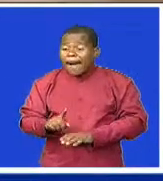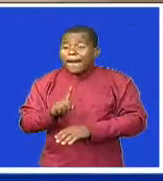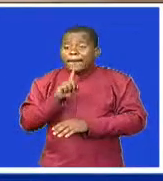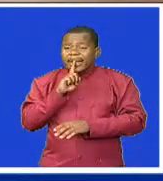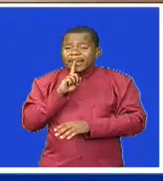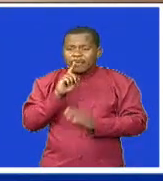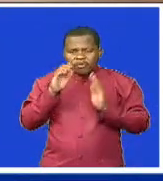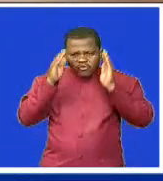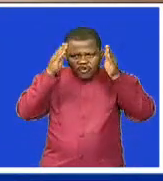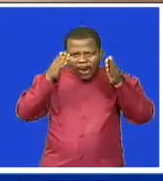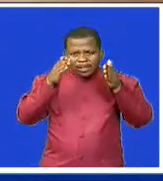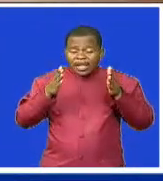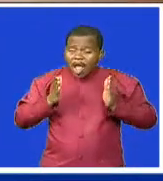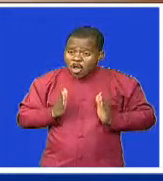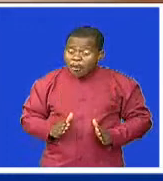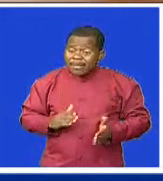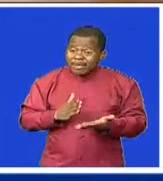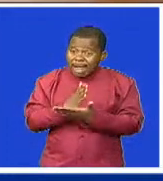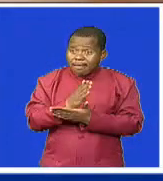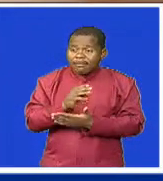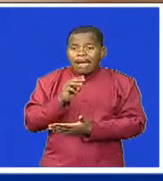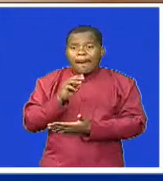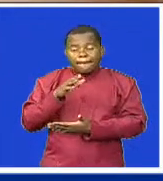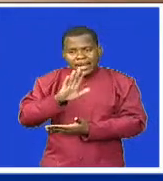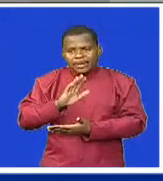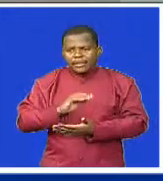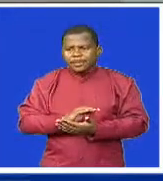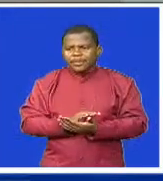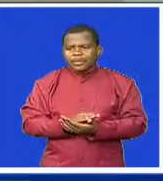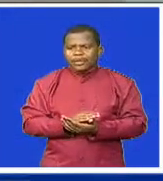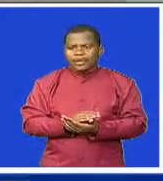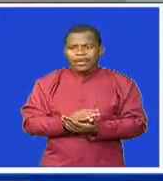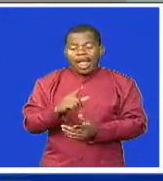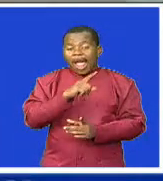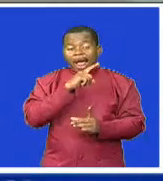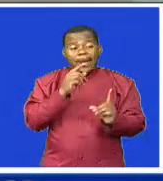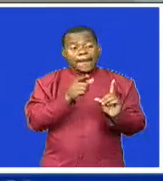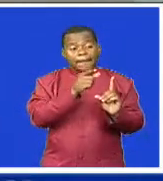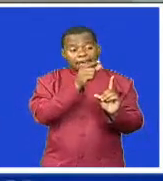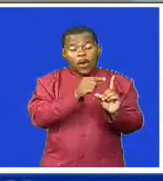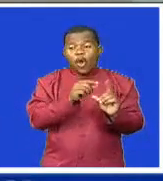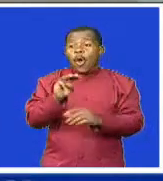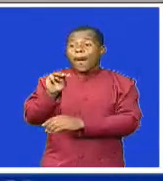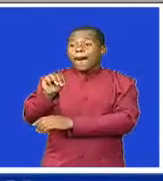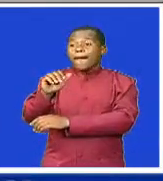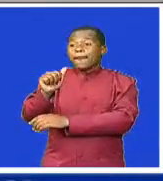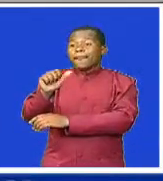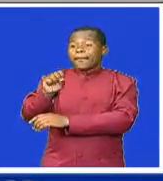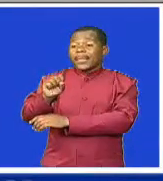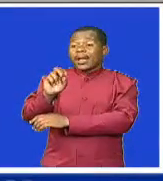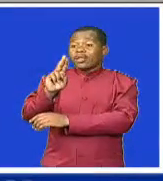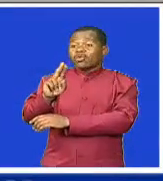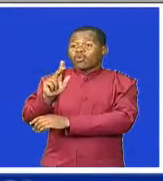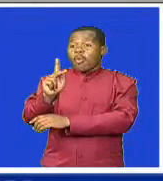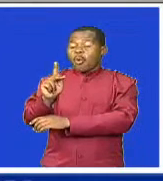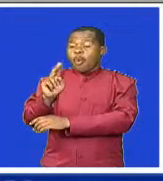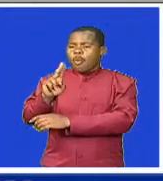explains about the recently launched website and how it will be of help to Emma Swati. The website